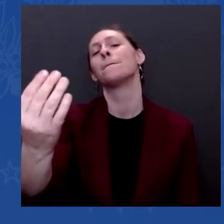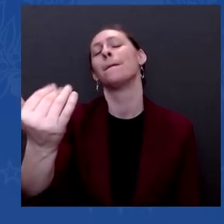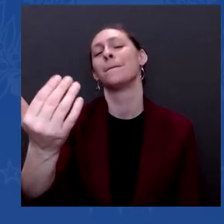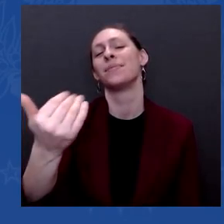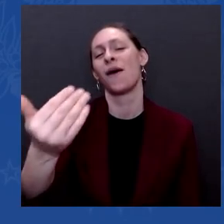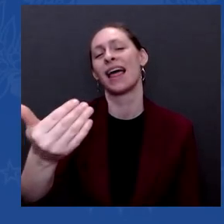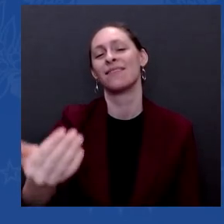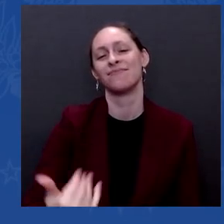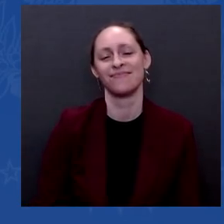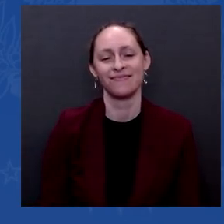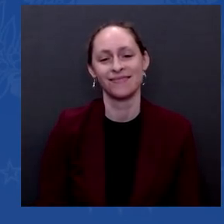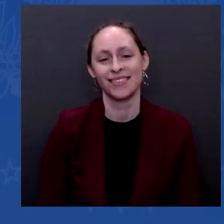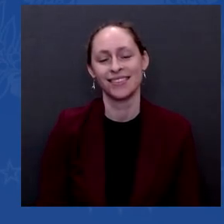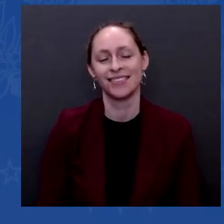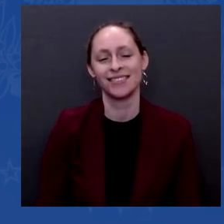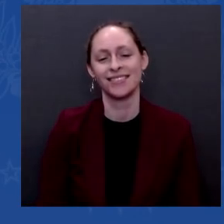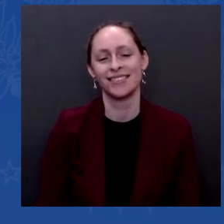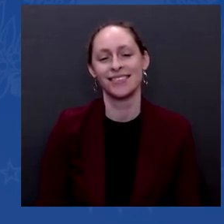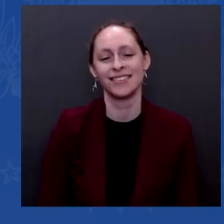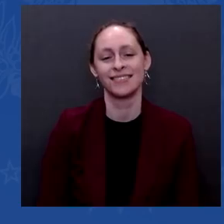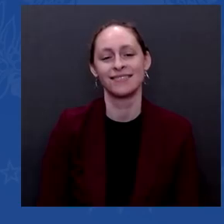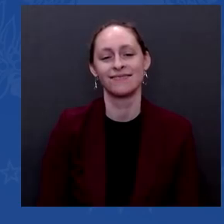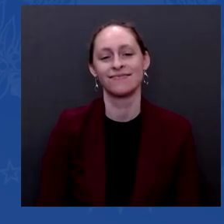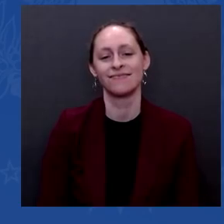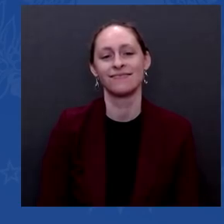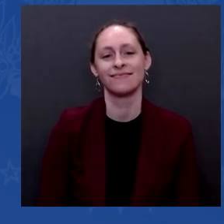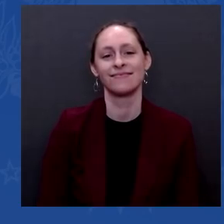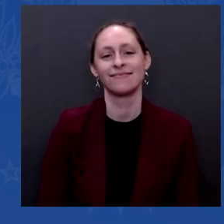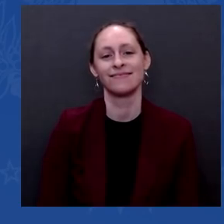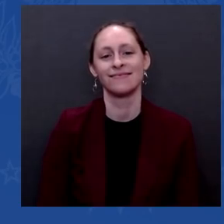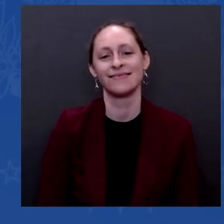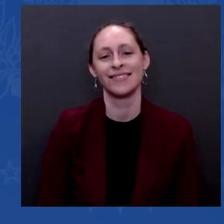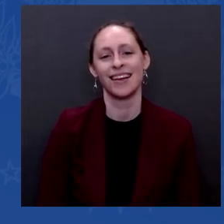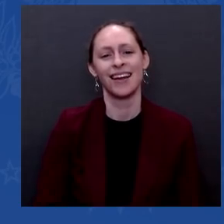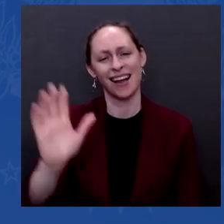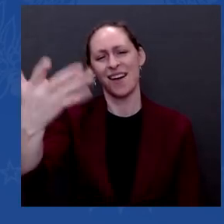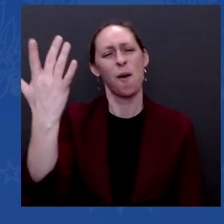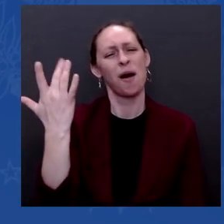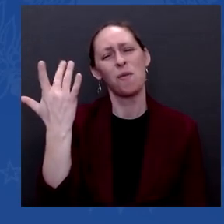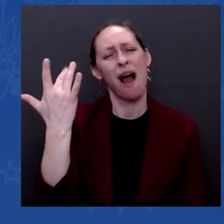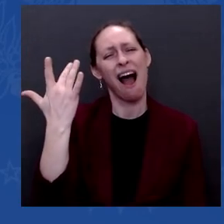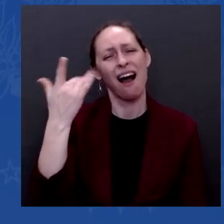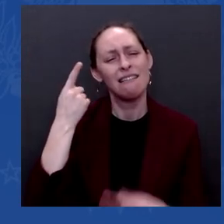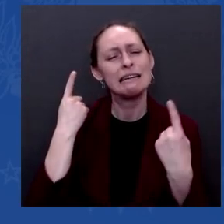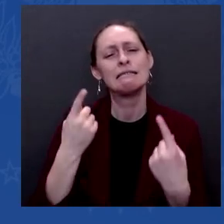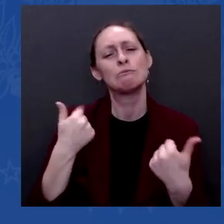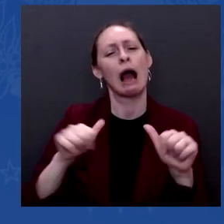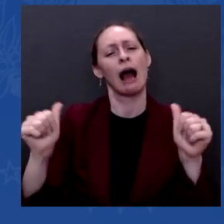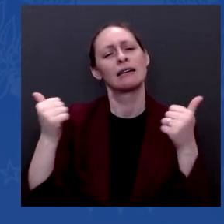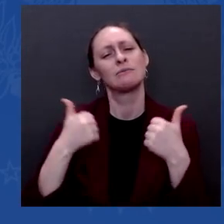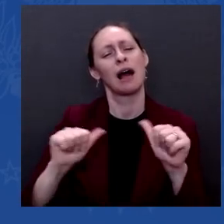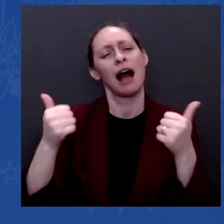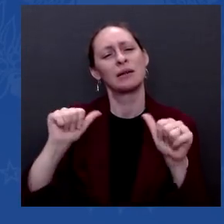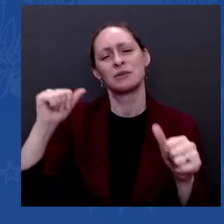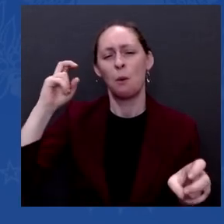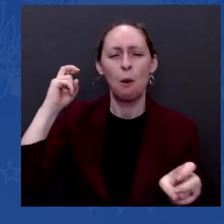Why are you trying so hard in your first year to pull the country so far to the left?